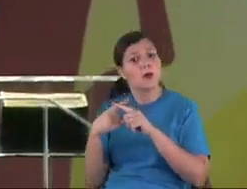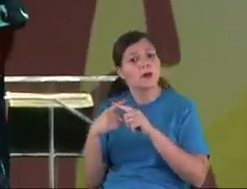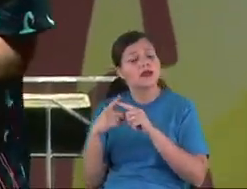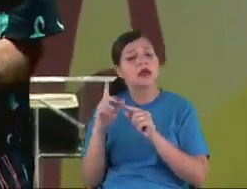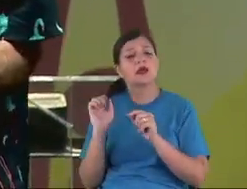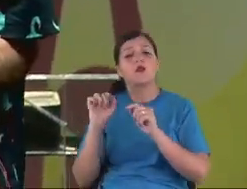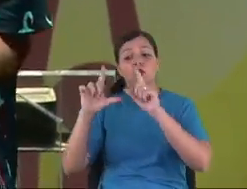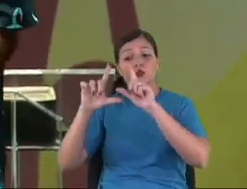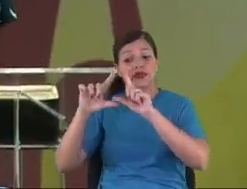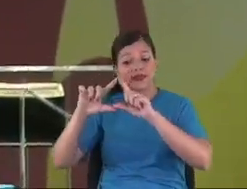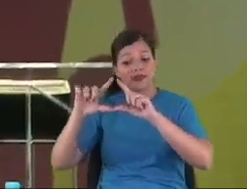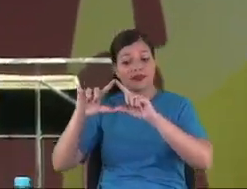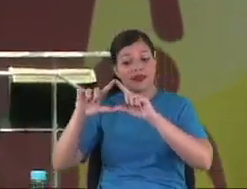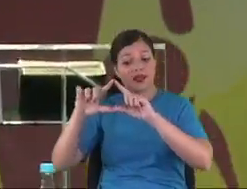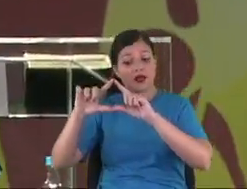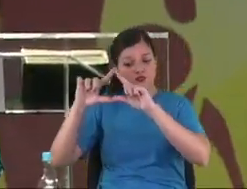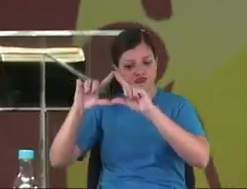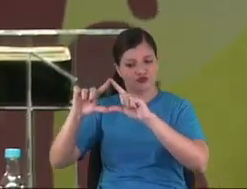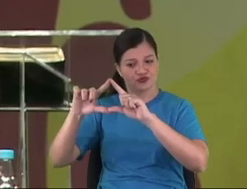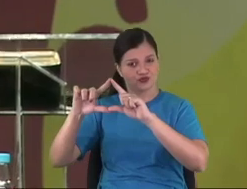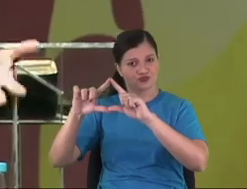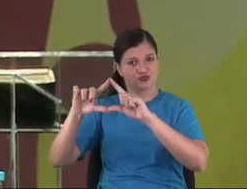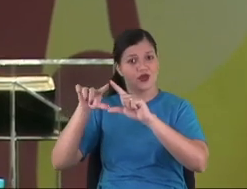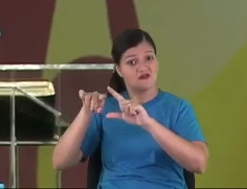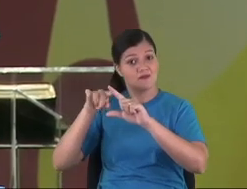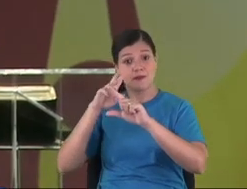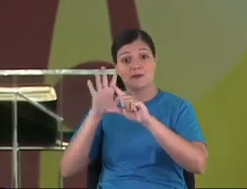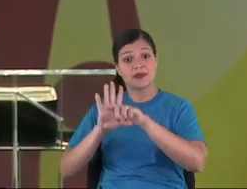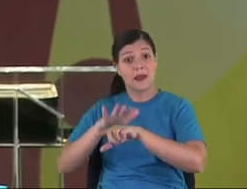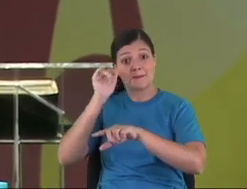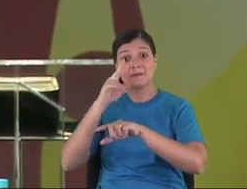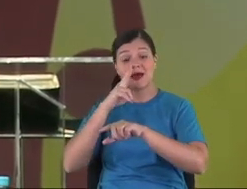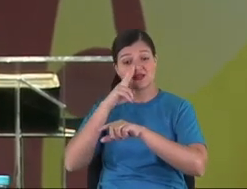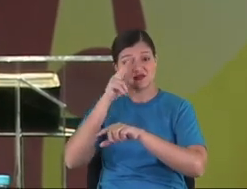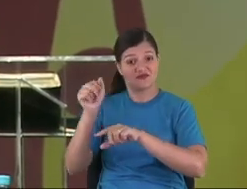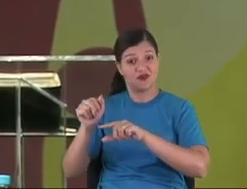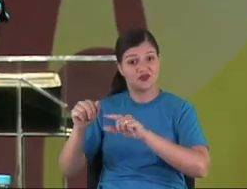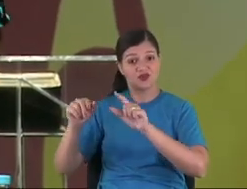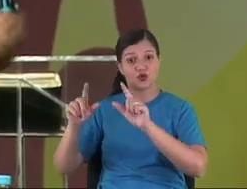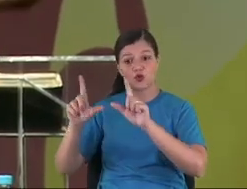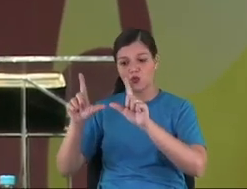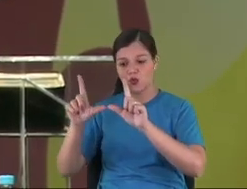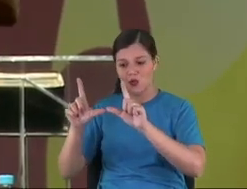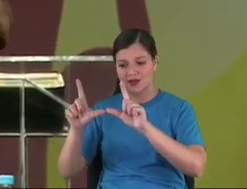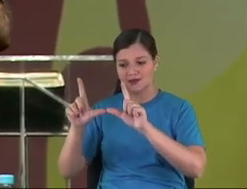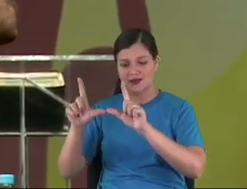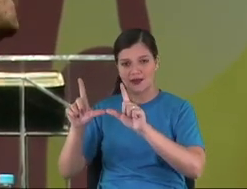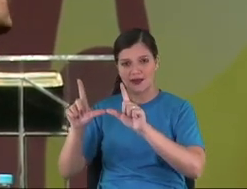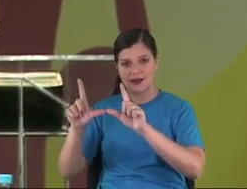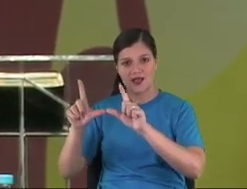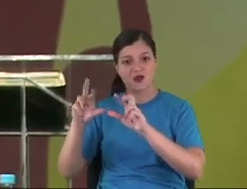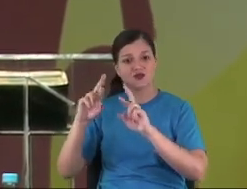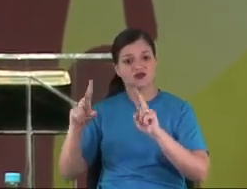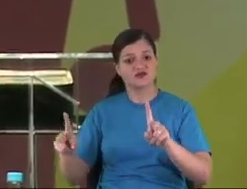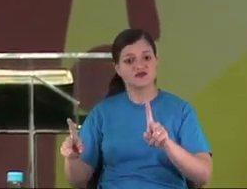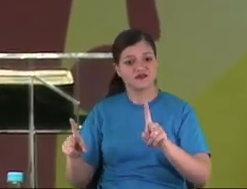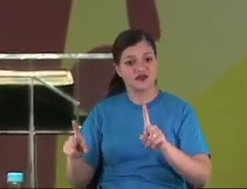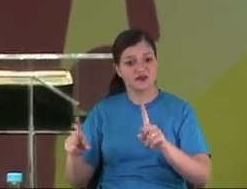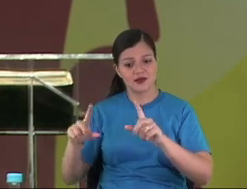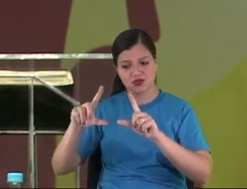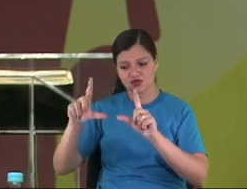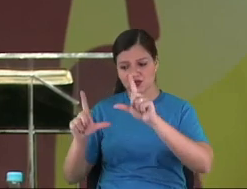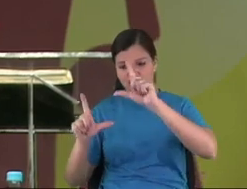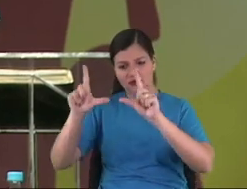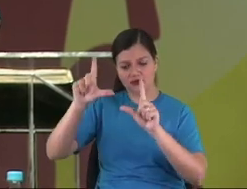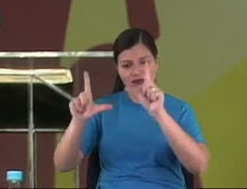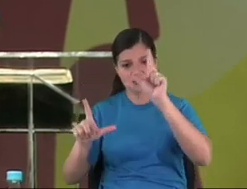moved it. He didn't have... It's not hard. He just... Weak. Now I'm gonna show you... One